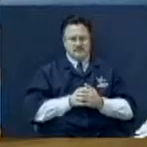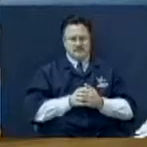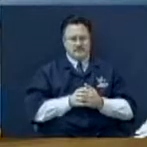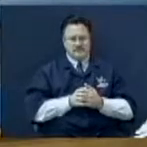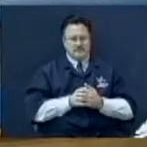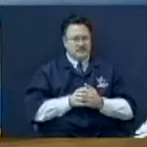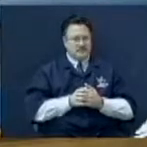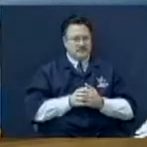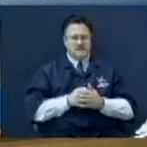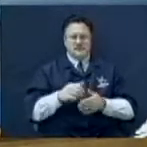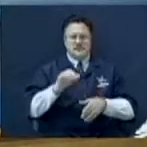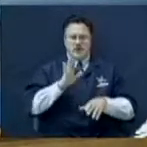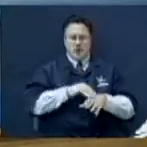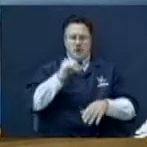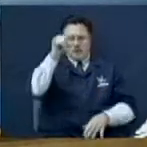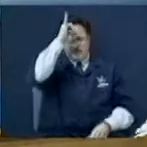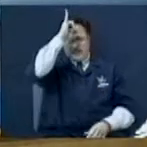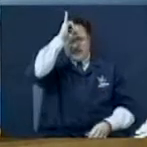I had an idiot. idiot.